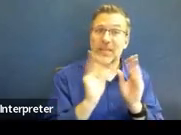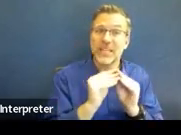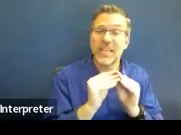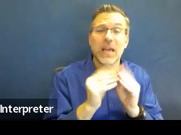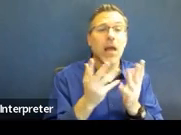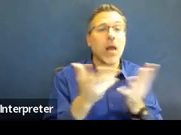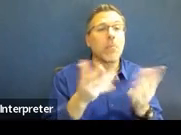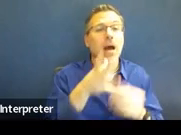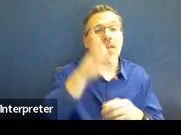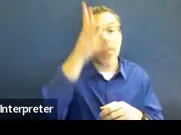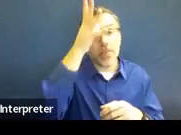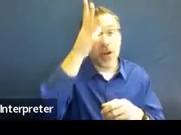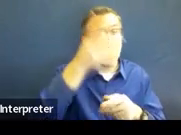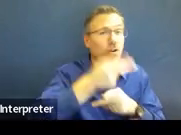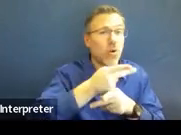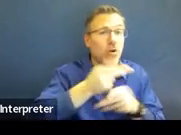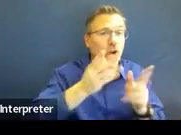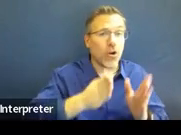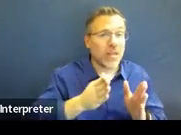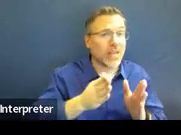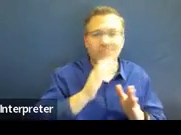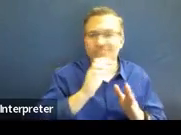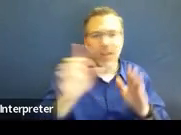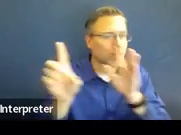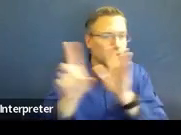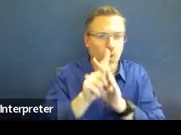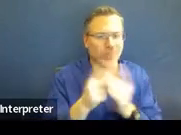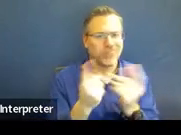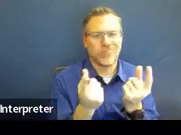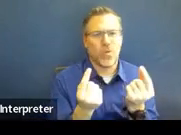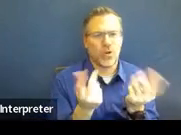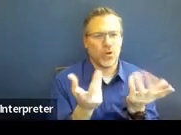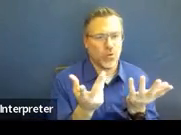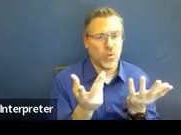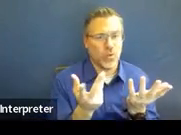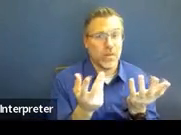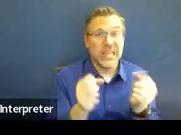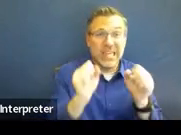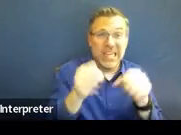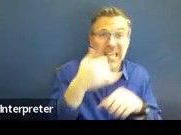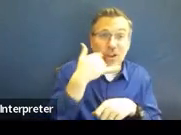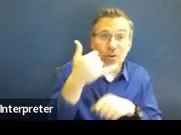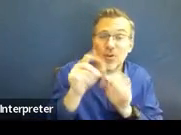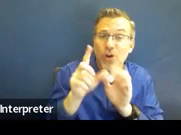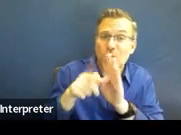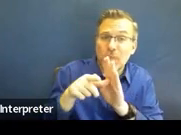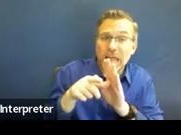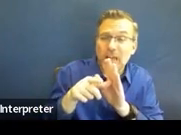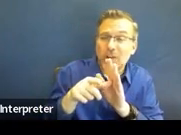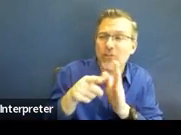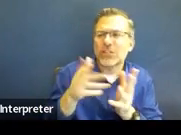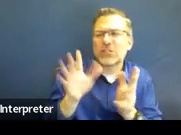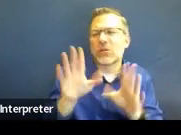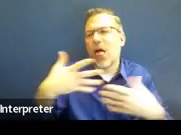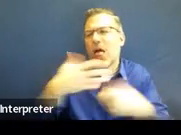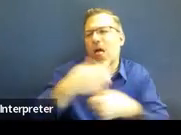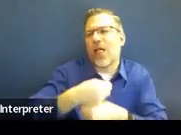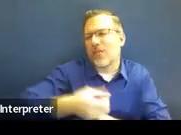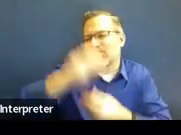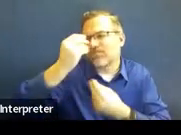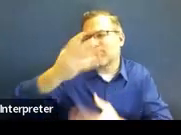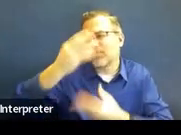is not in attendance? Can you give them a call later and talk to them about the meeting, give them